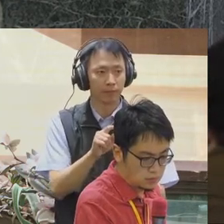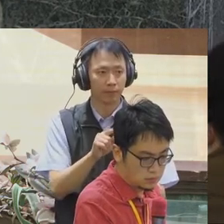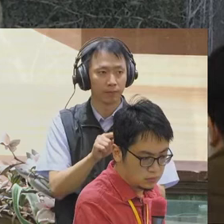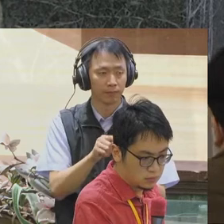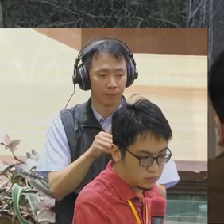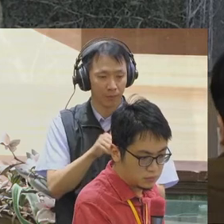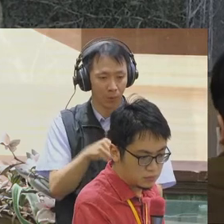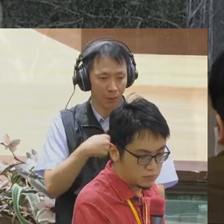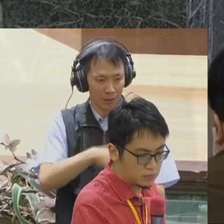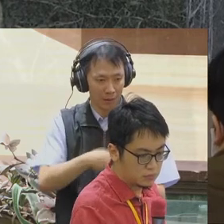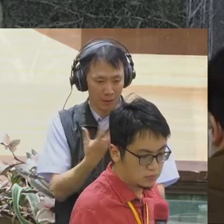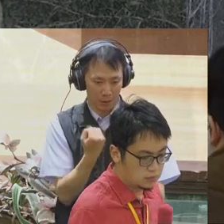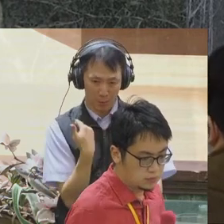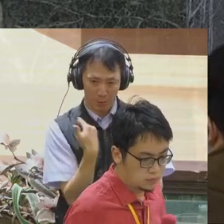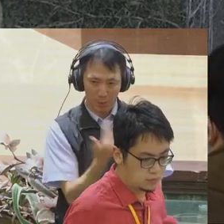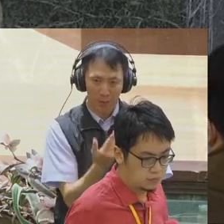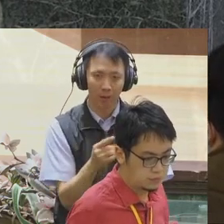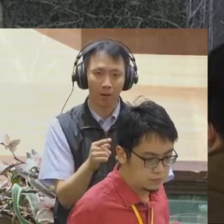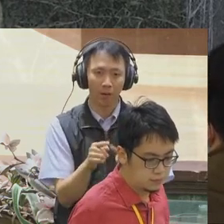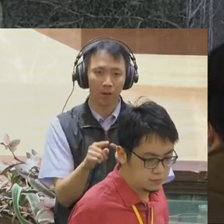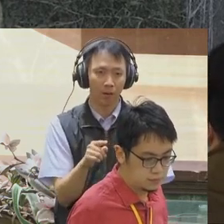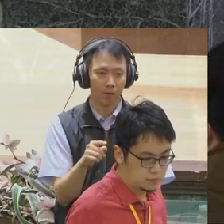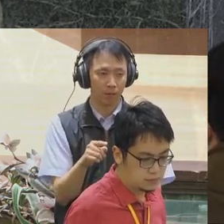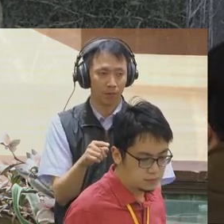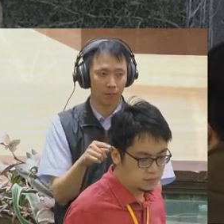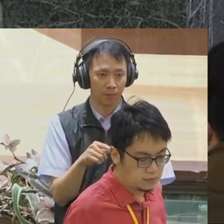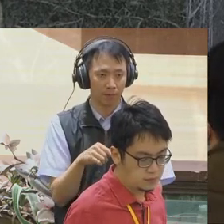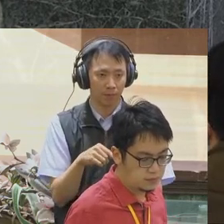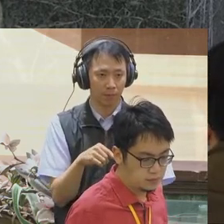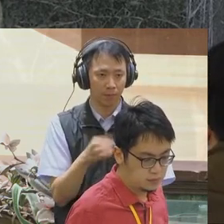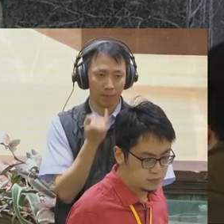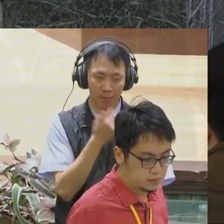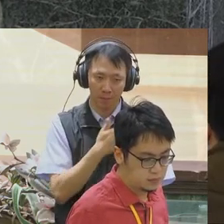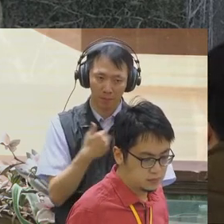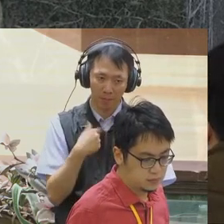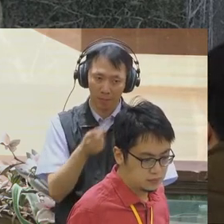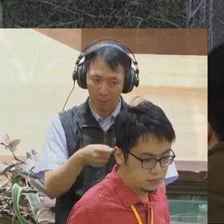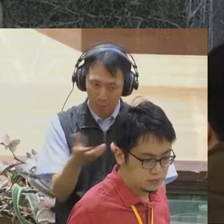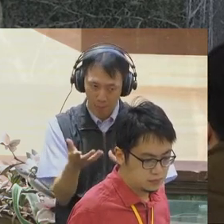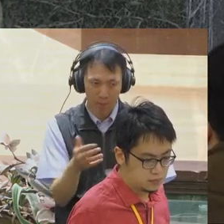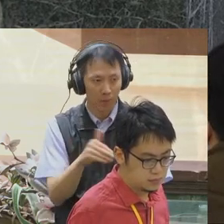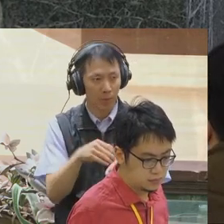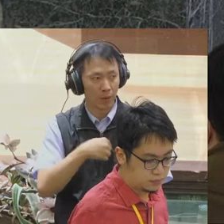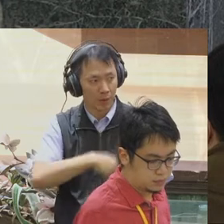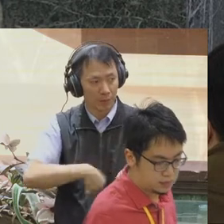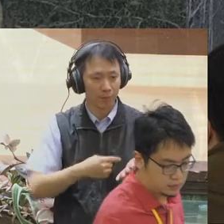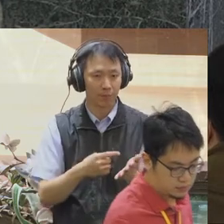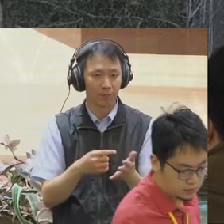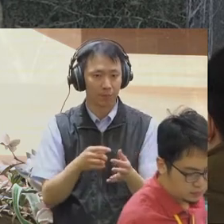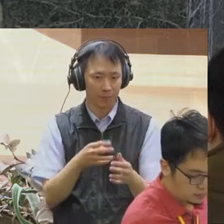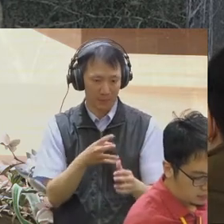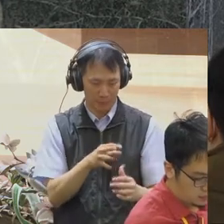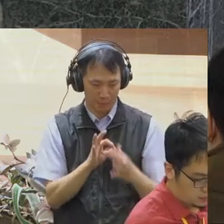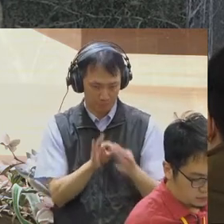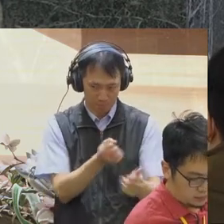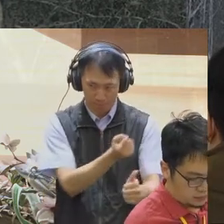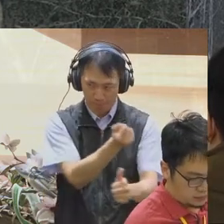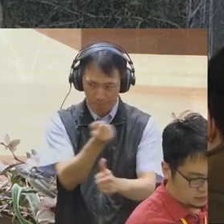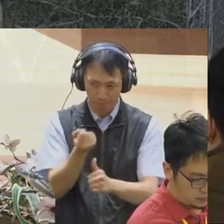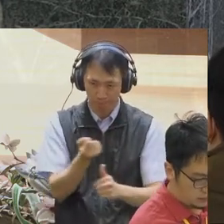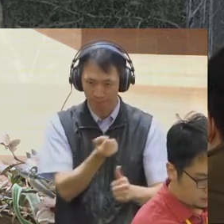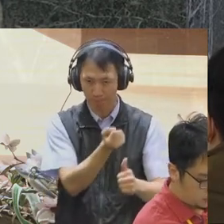GPL3 and in the open source and continuing to monitor deployments of the technology